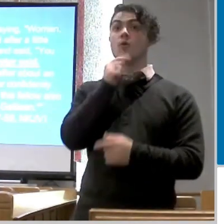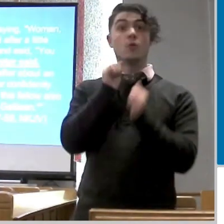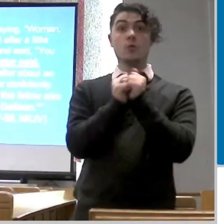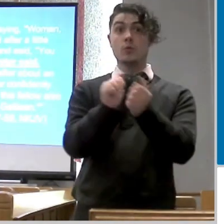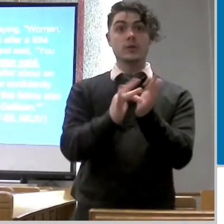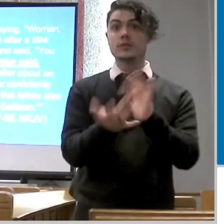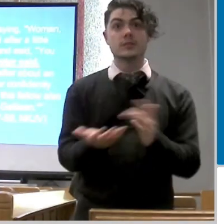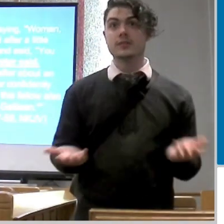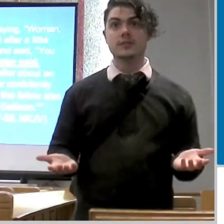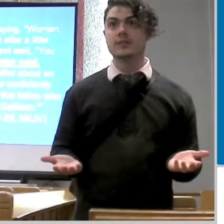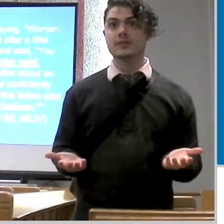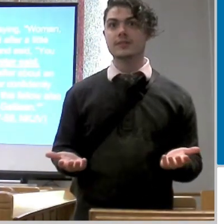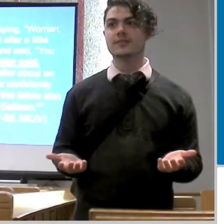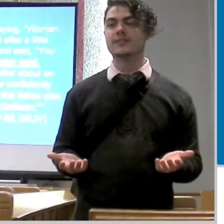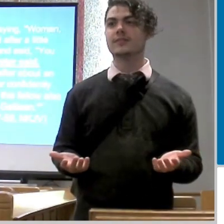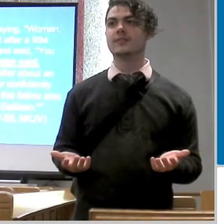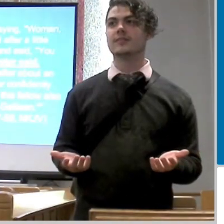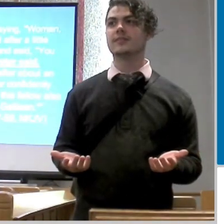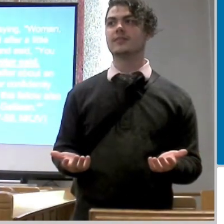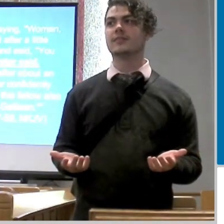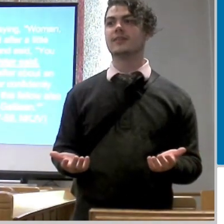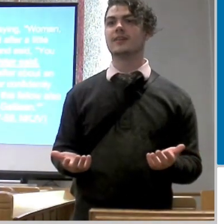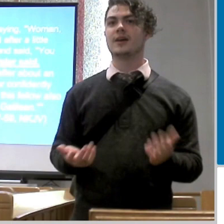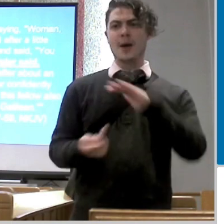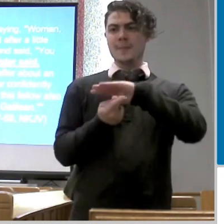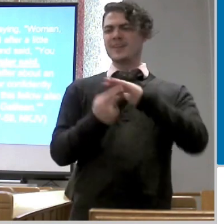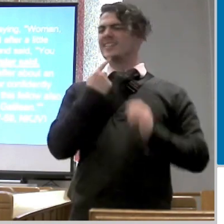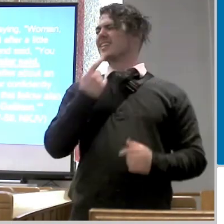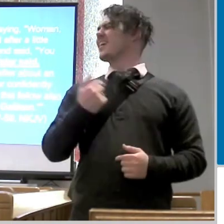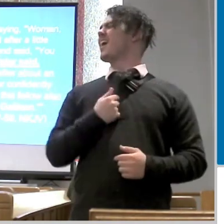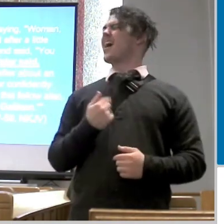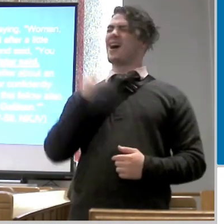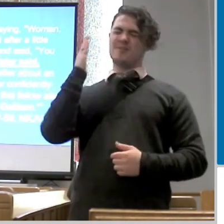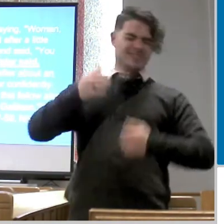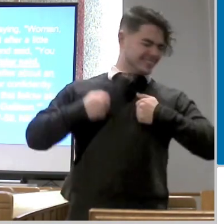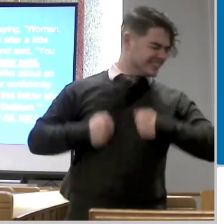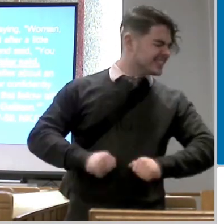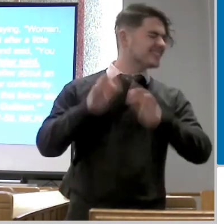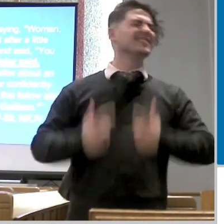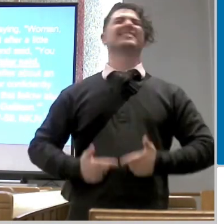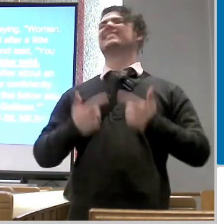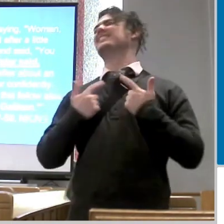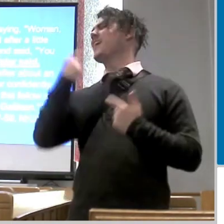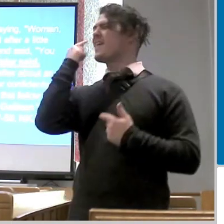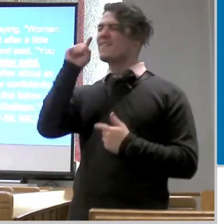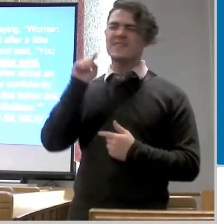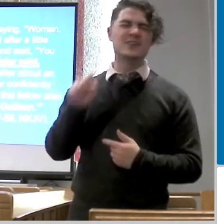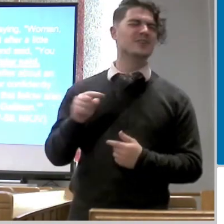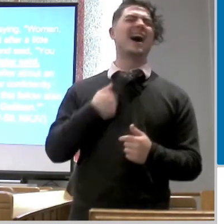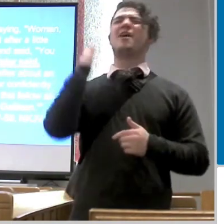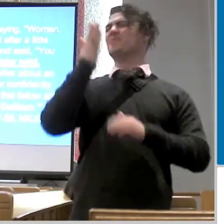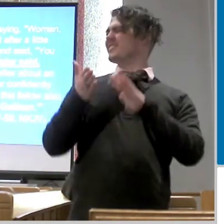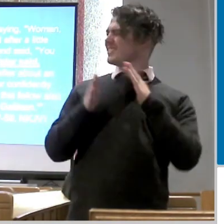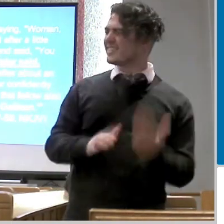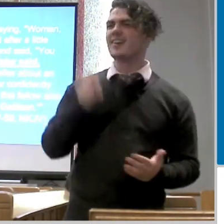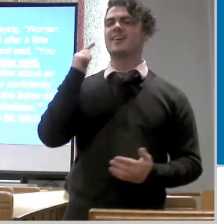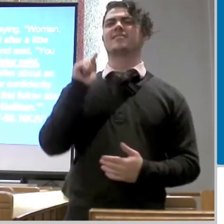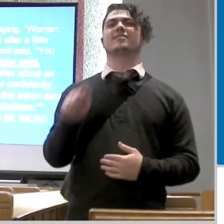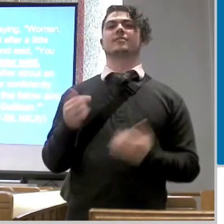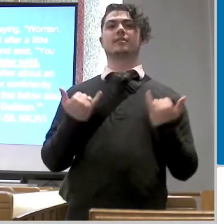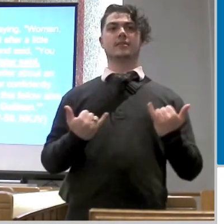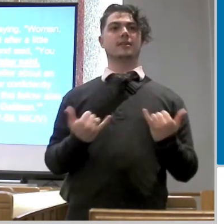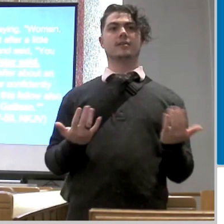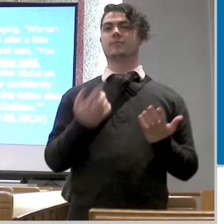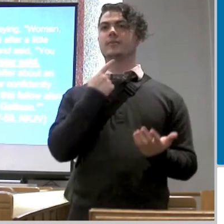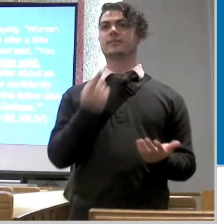peter who said lord i will give my life for you i will die with you peter is now saying i don't i don't even know who he is i don't know